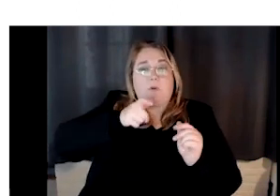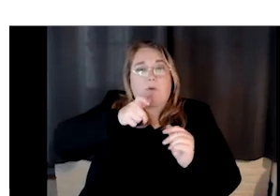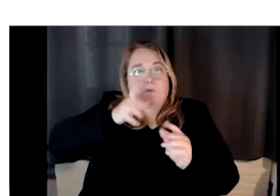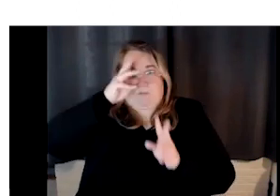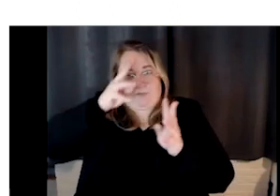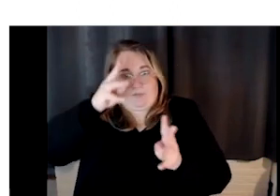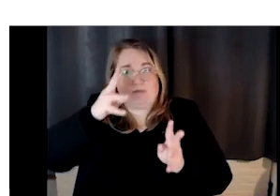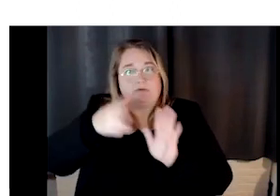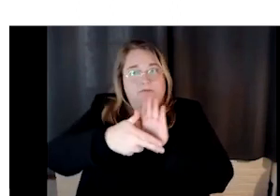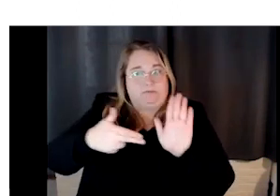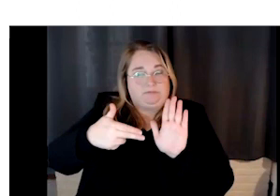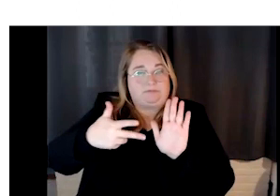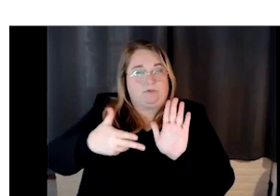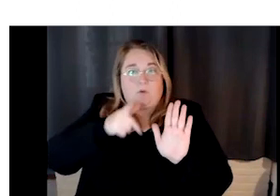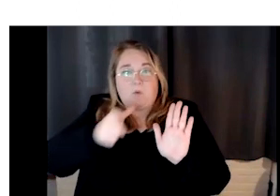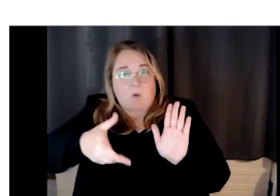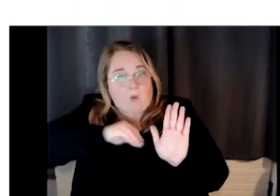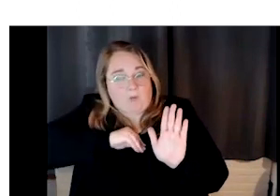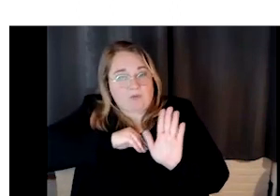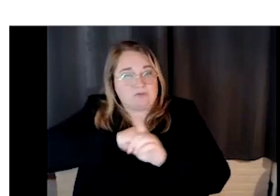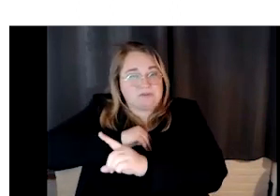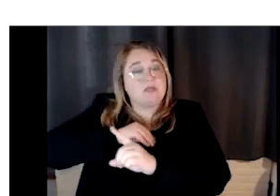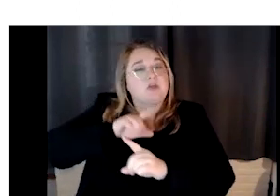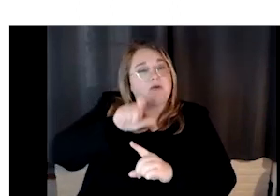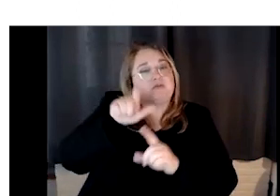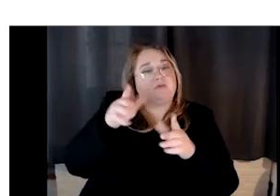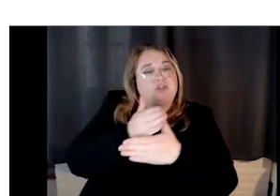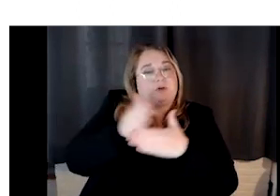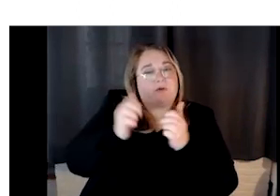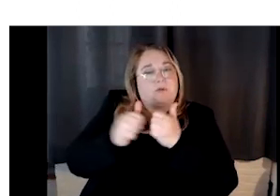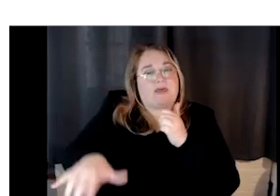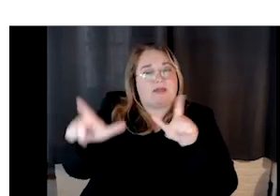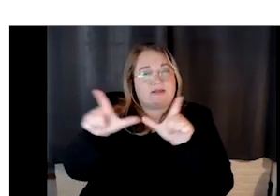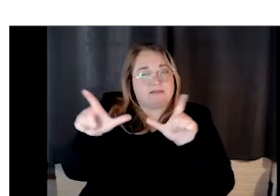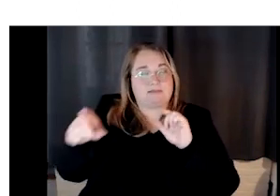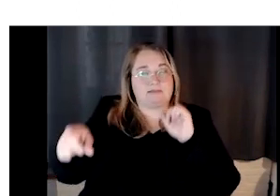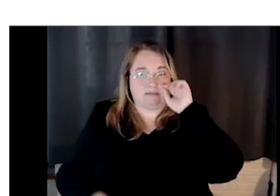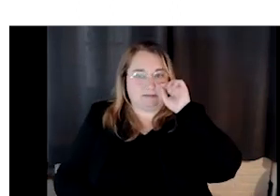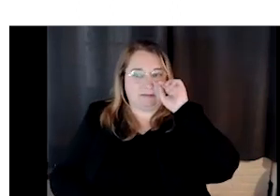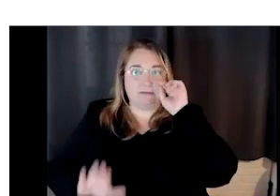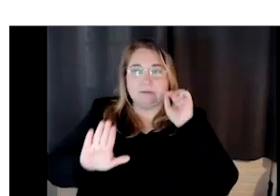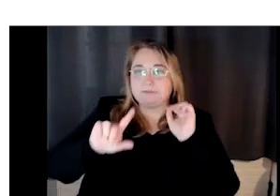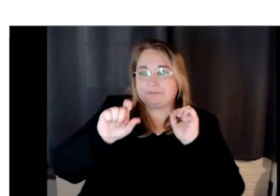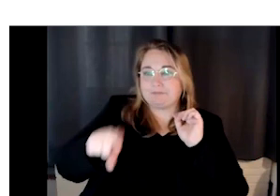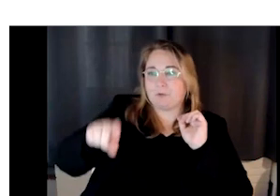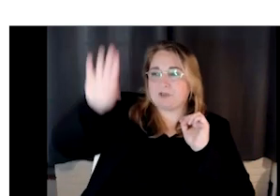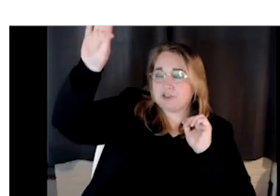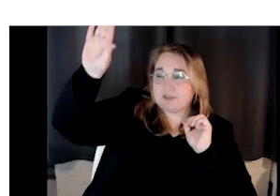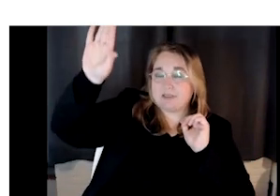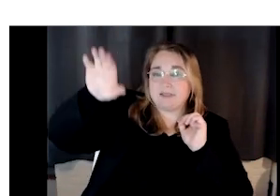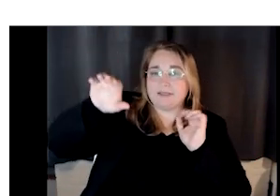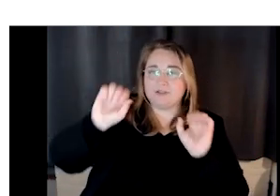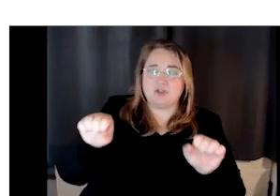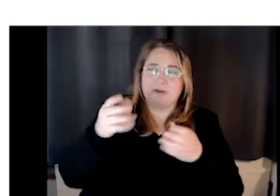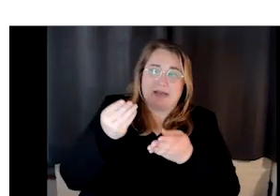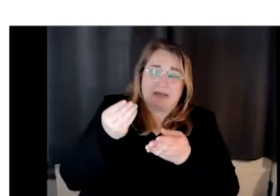attribution and share it with that same license. So I'm sorry. So with the, the buy, you could make money off of it, but you don't